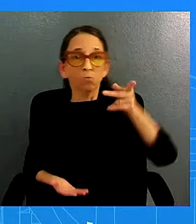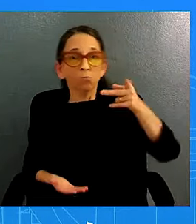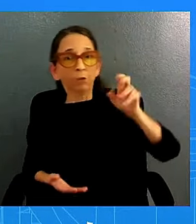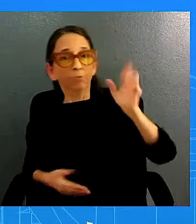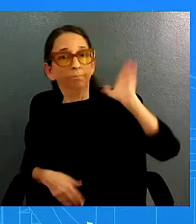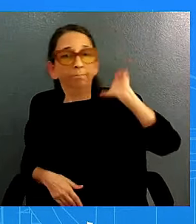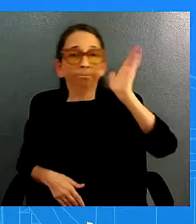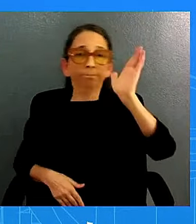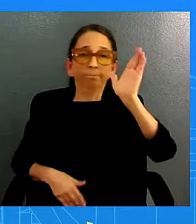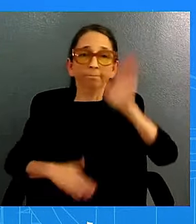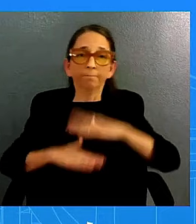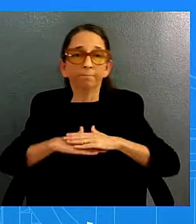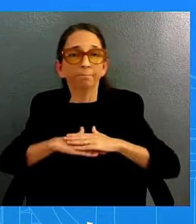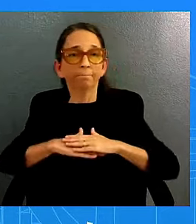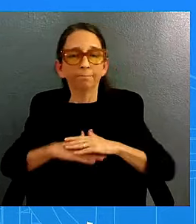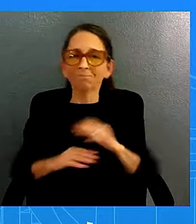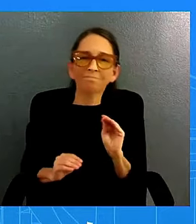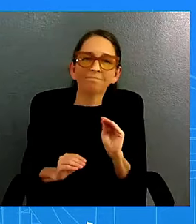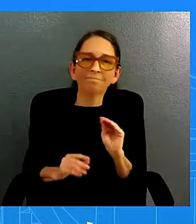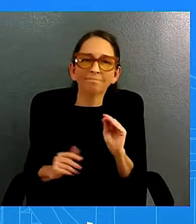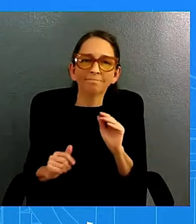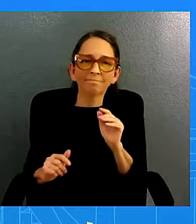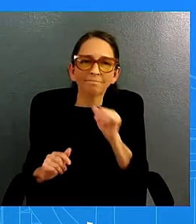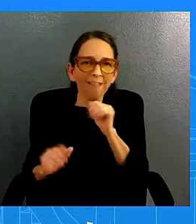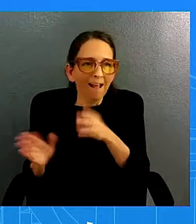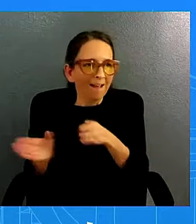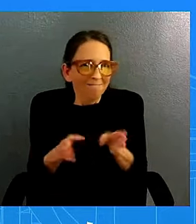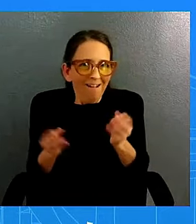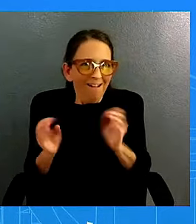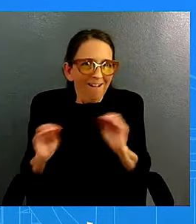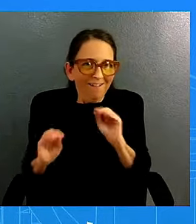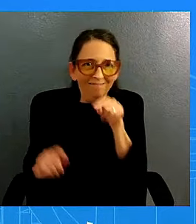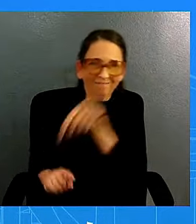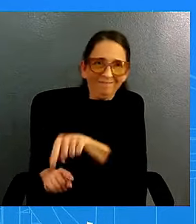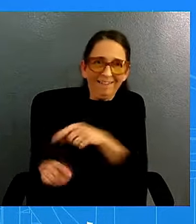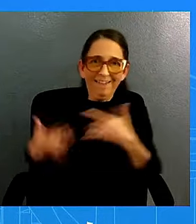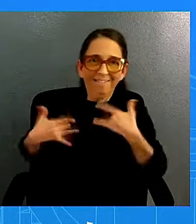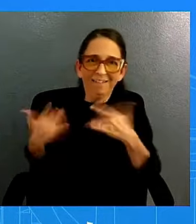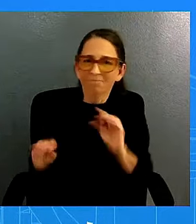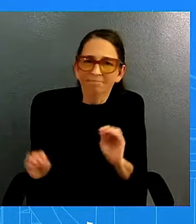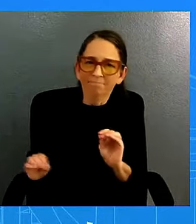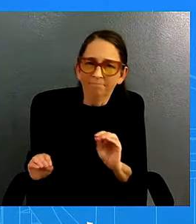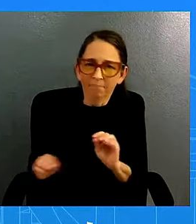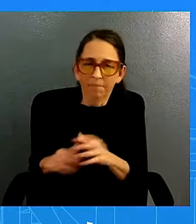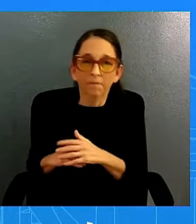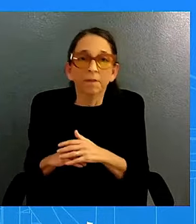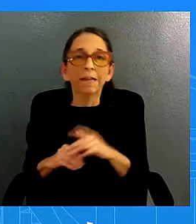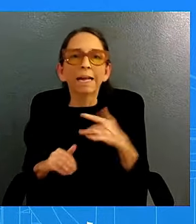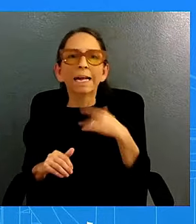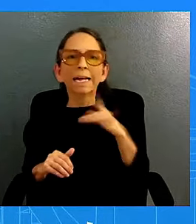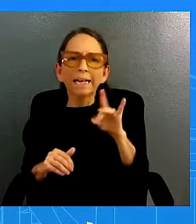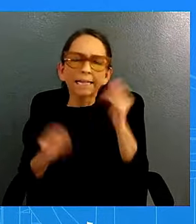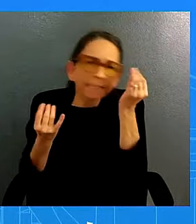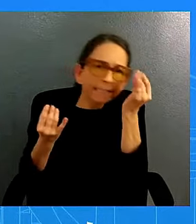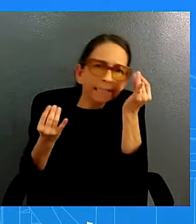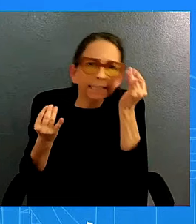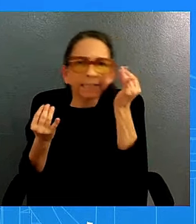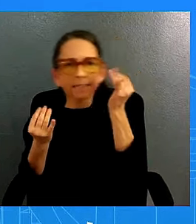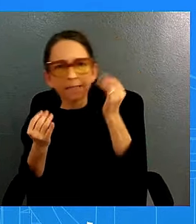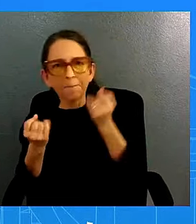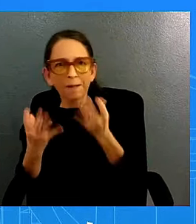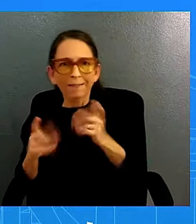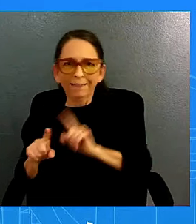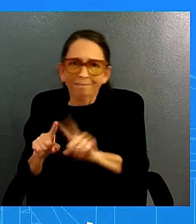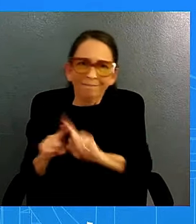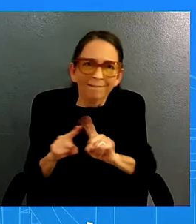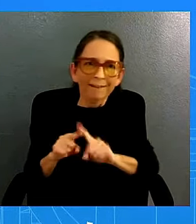event is not going to happen we have gone back and forth on many other events so that's what i'm saying is not unusual we are we